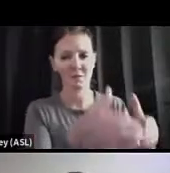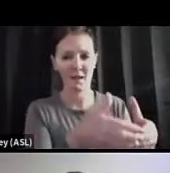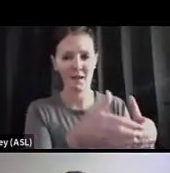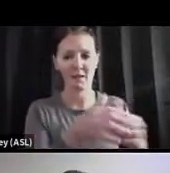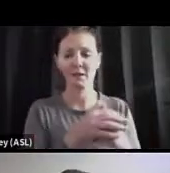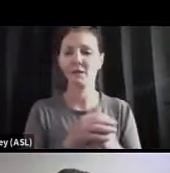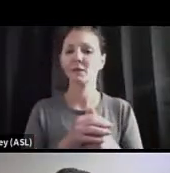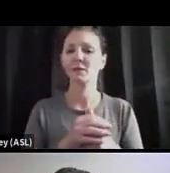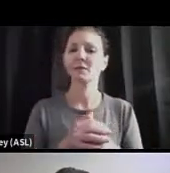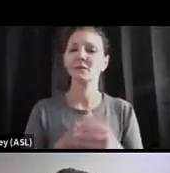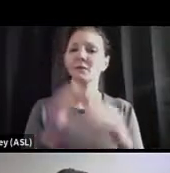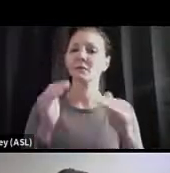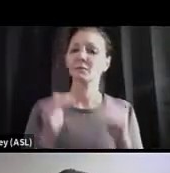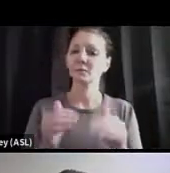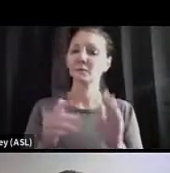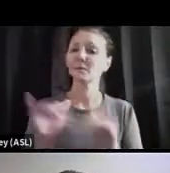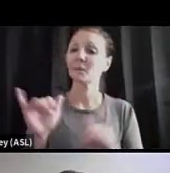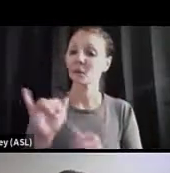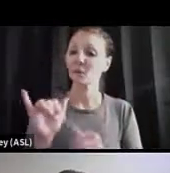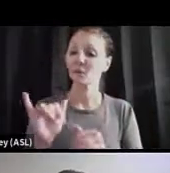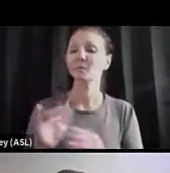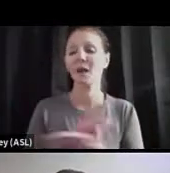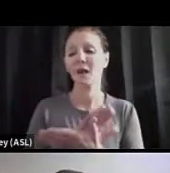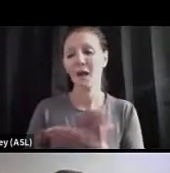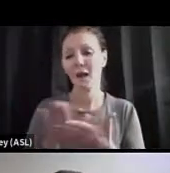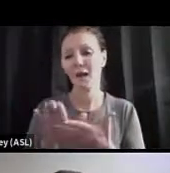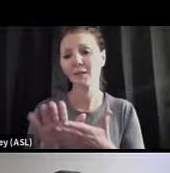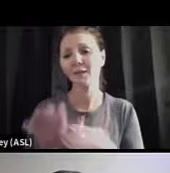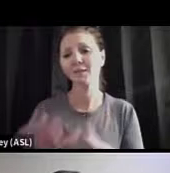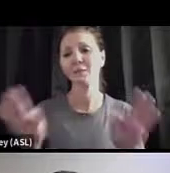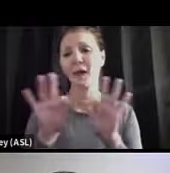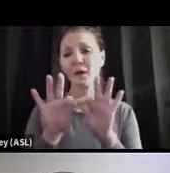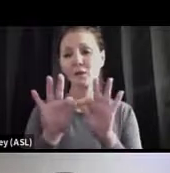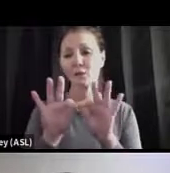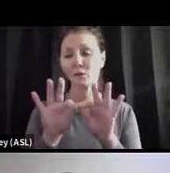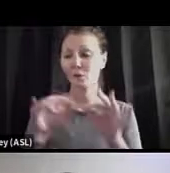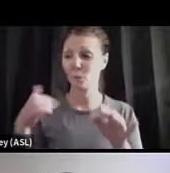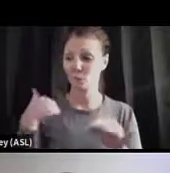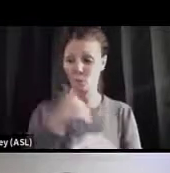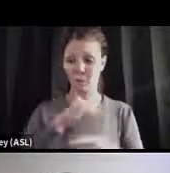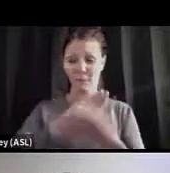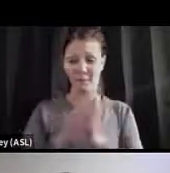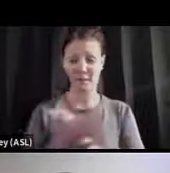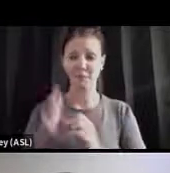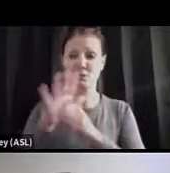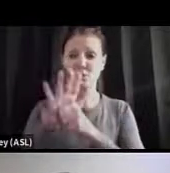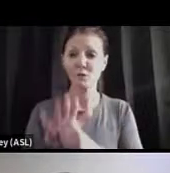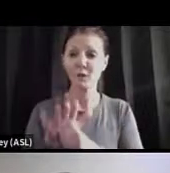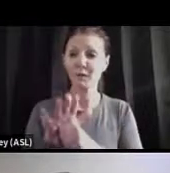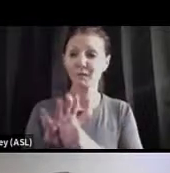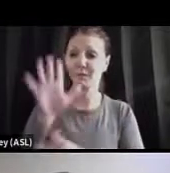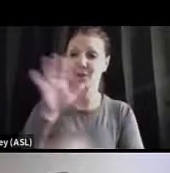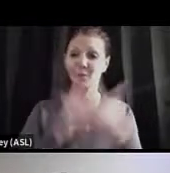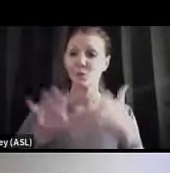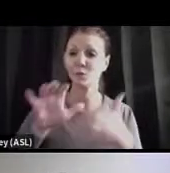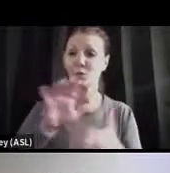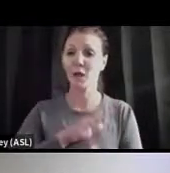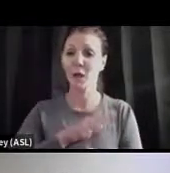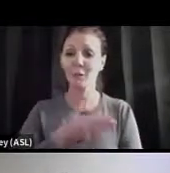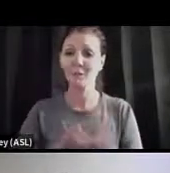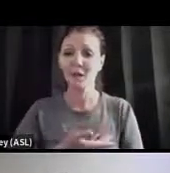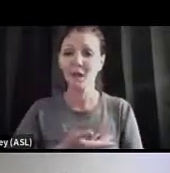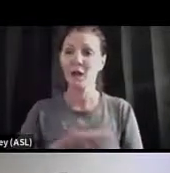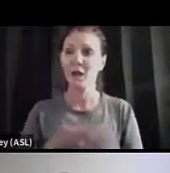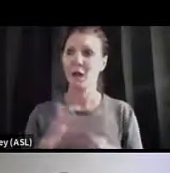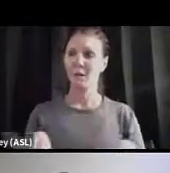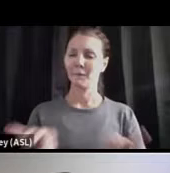double say what Dr. Kader said, kindness matters, right? As we get stressed, confused and upset, it's important to take a